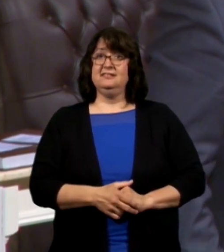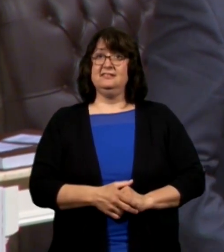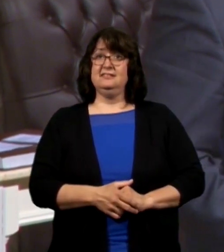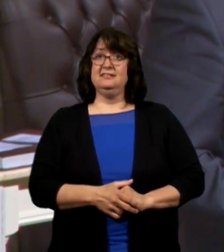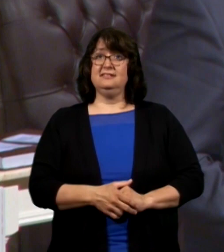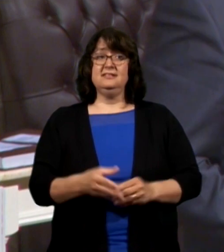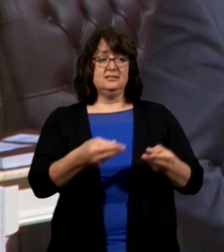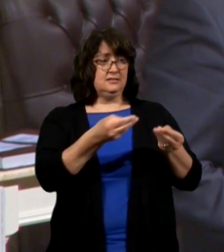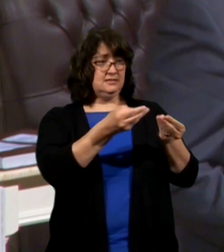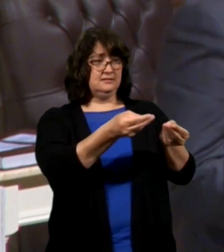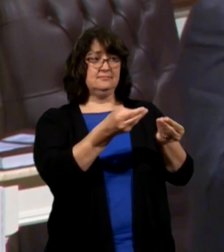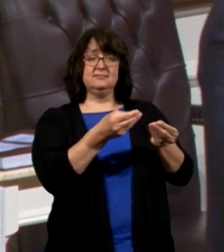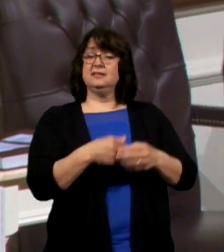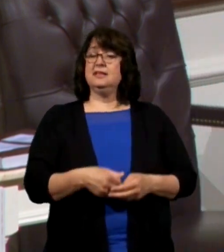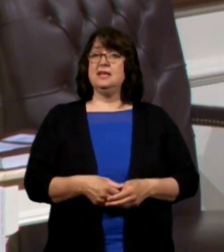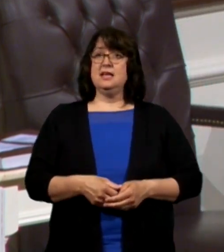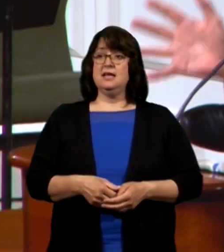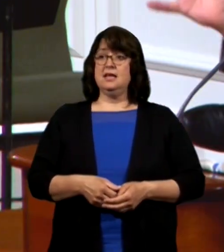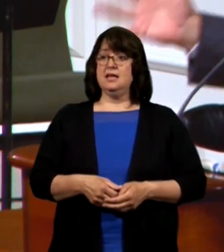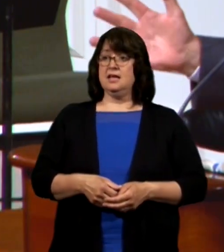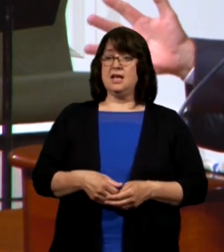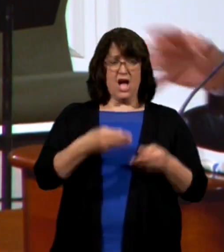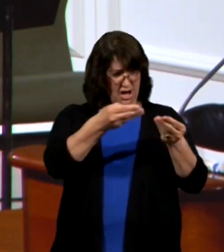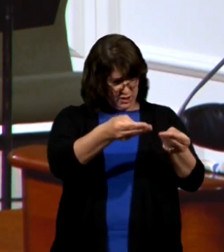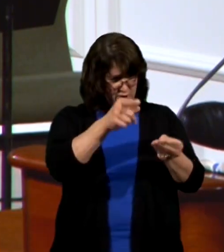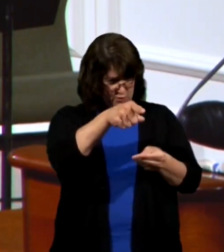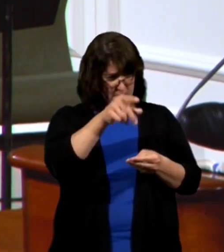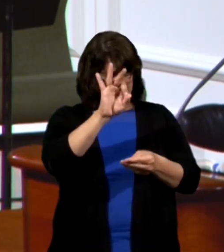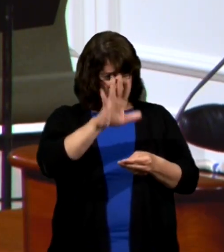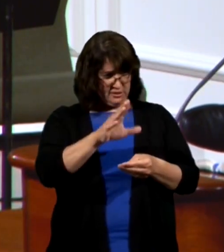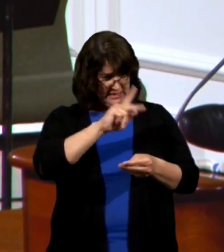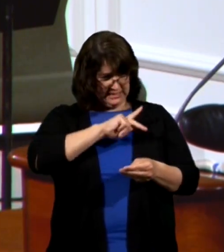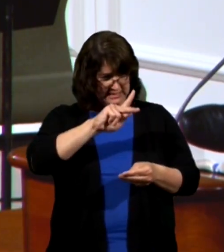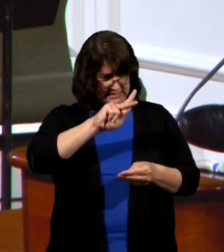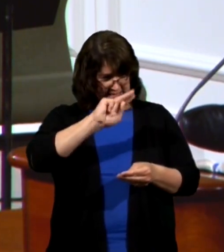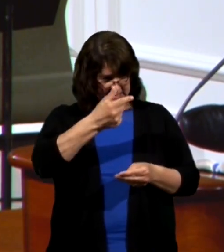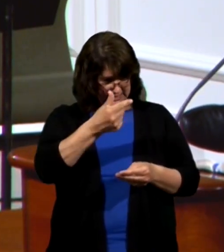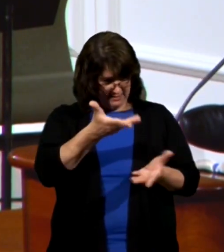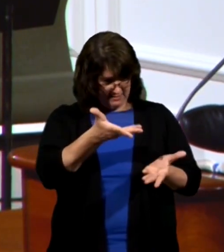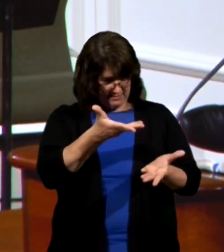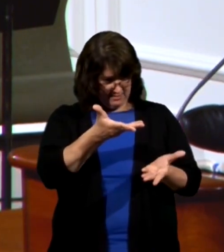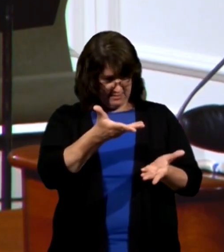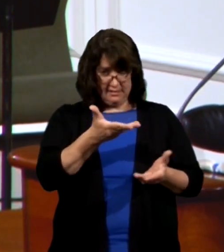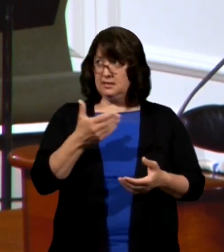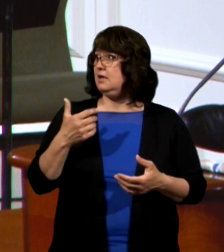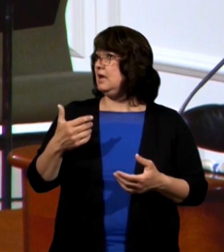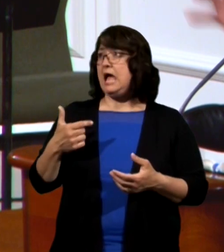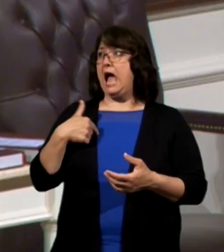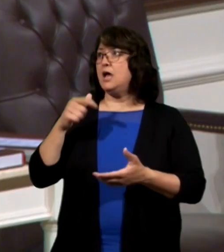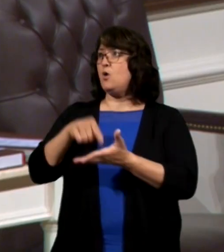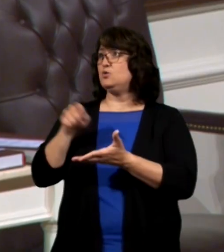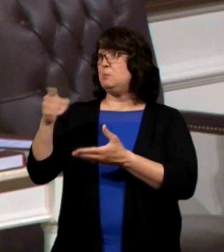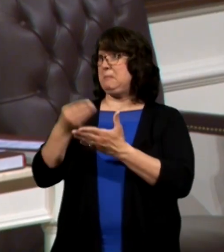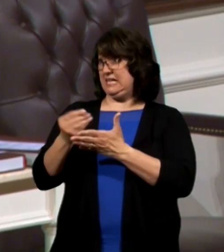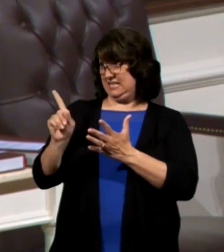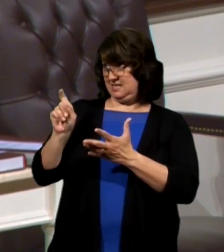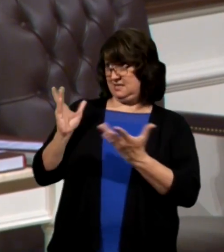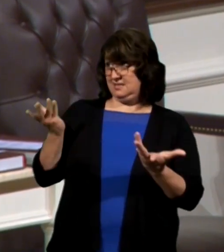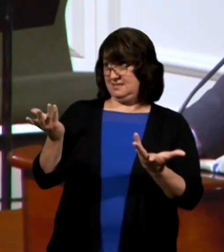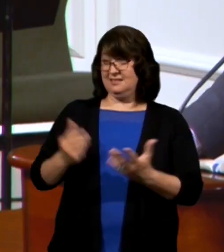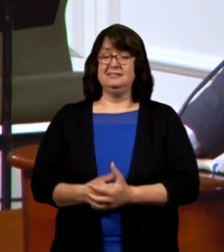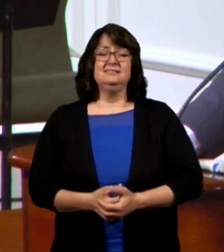and she says are you pastor king well do I owe you money and